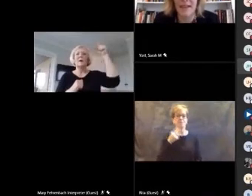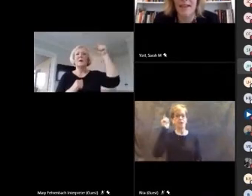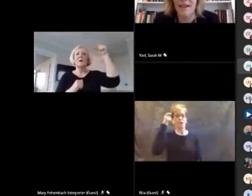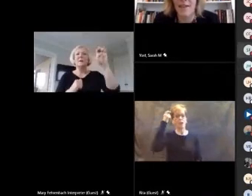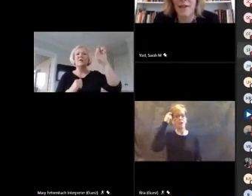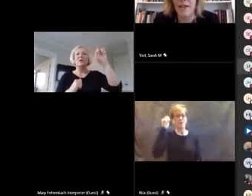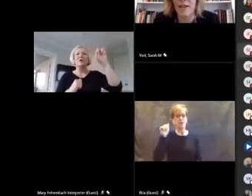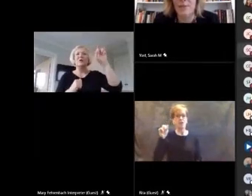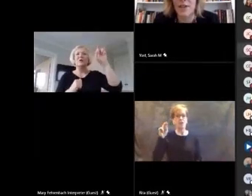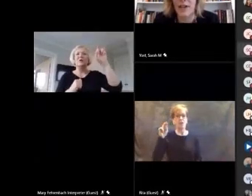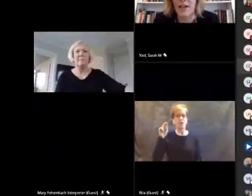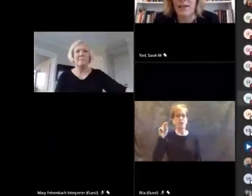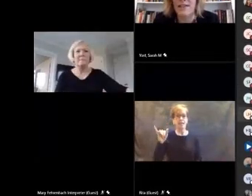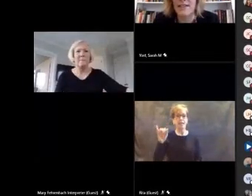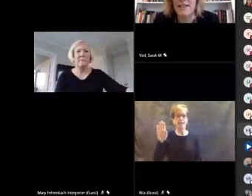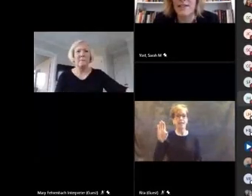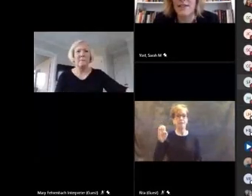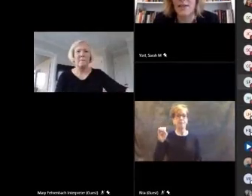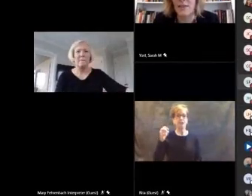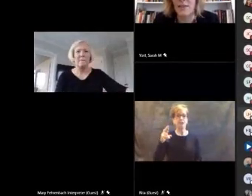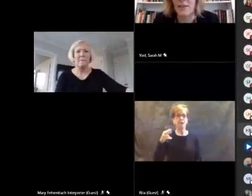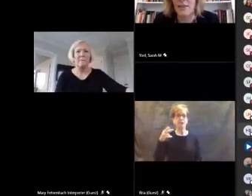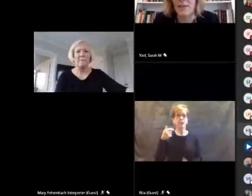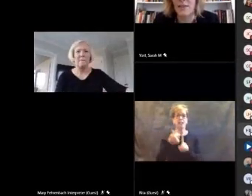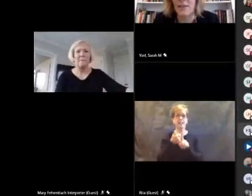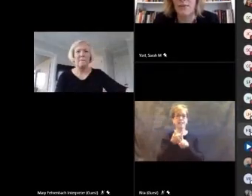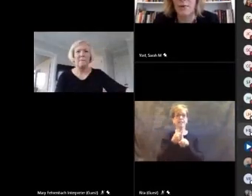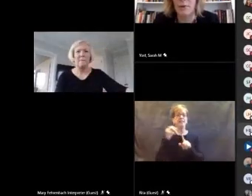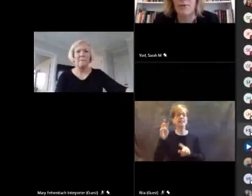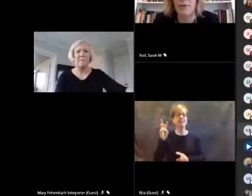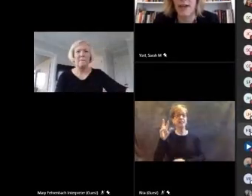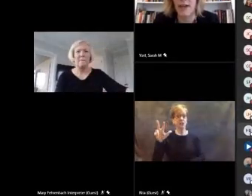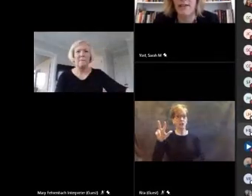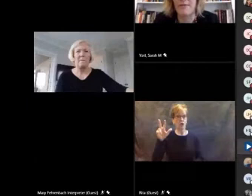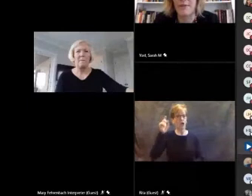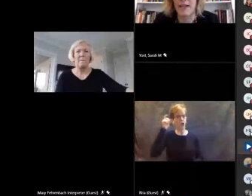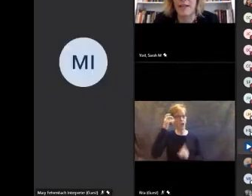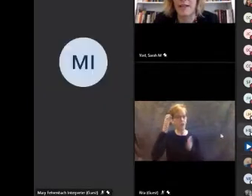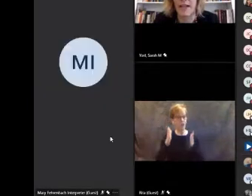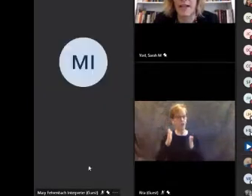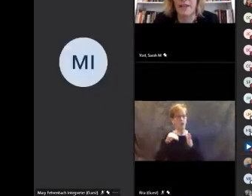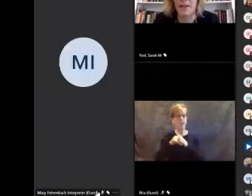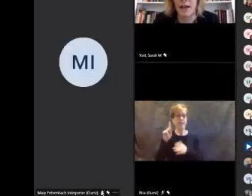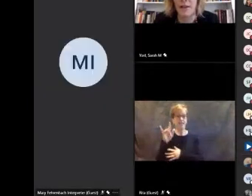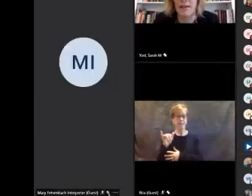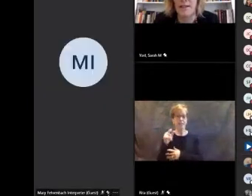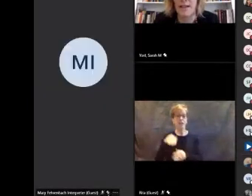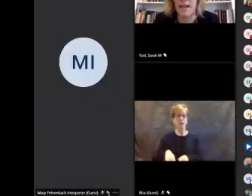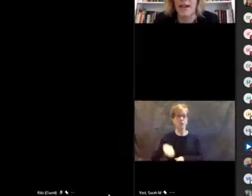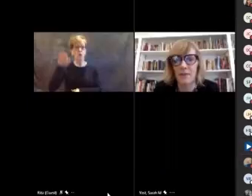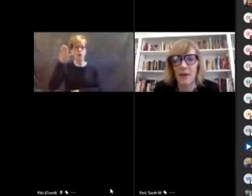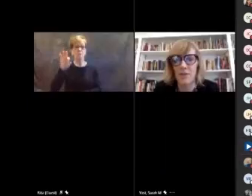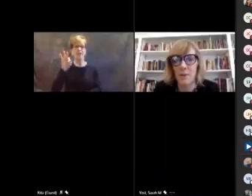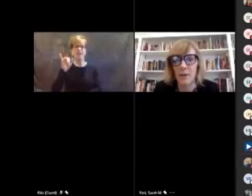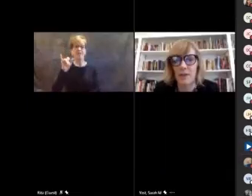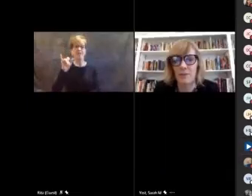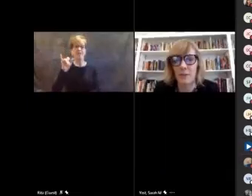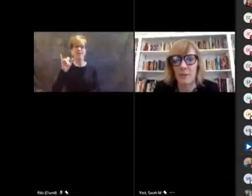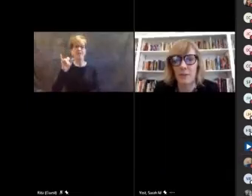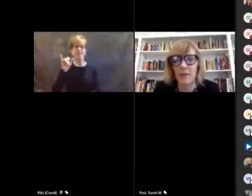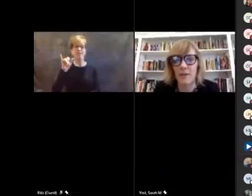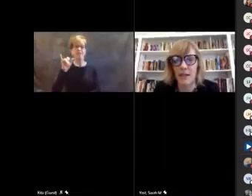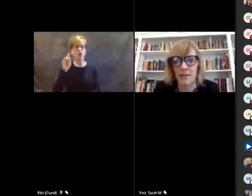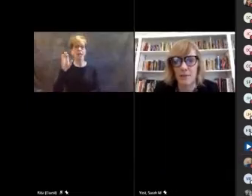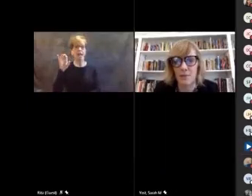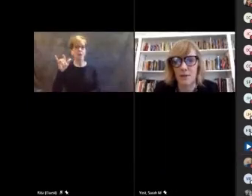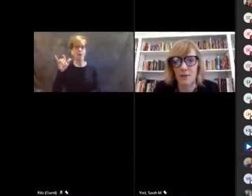Governor Andy Beshear, the 63rd Governor of Kentucky, grew up in Fayette, Franklin, and Clark counties, and graduated from Henry